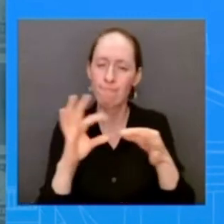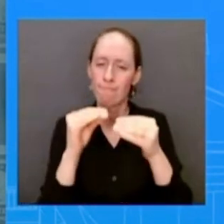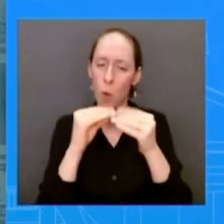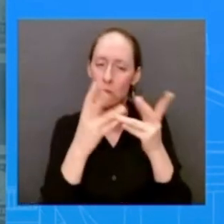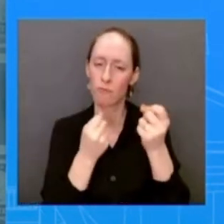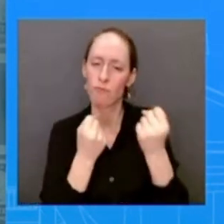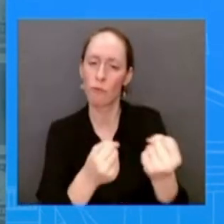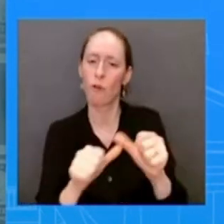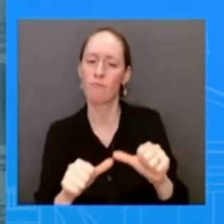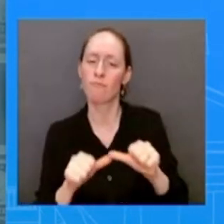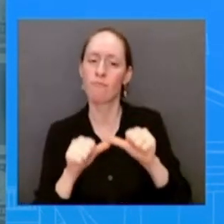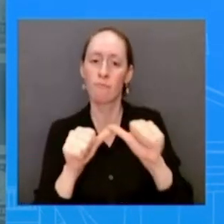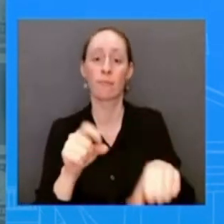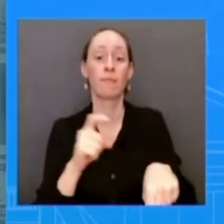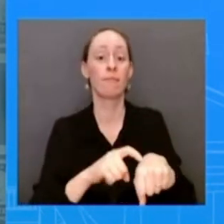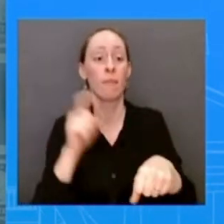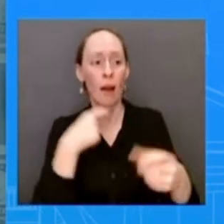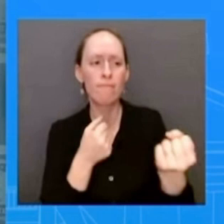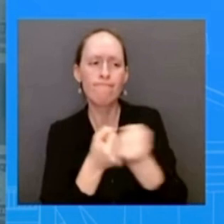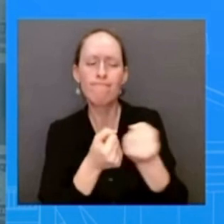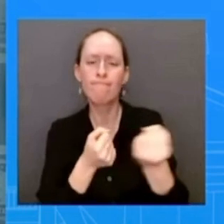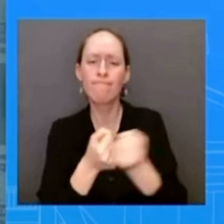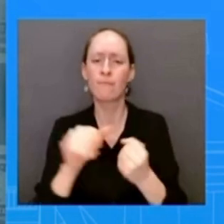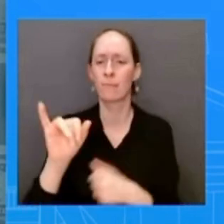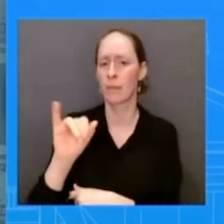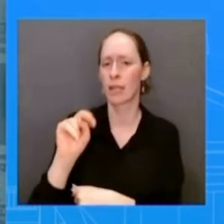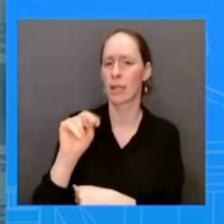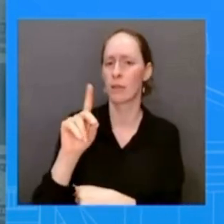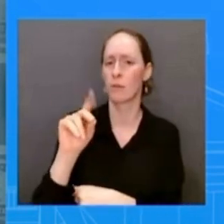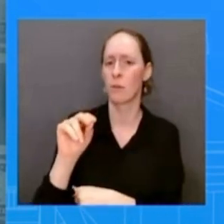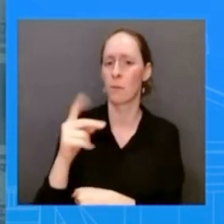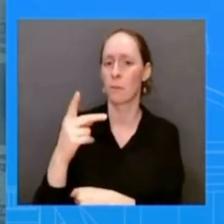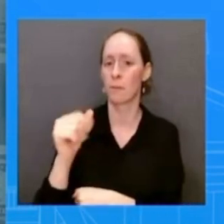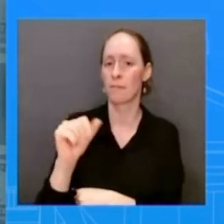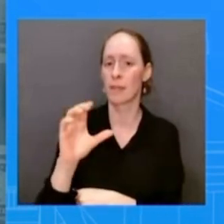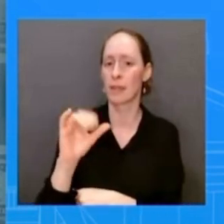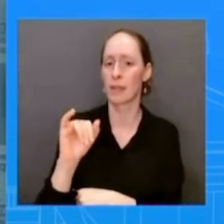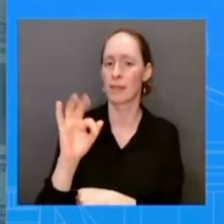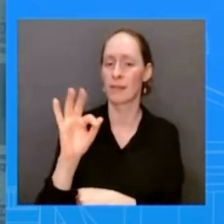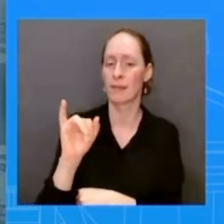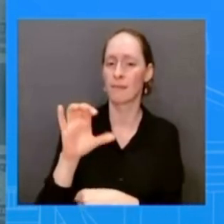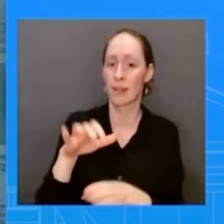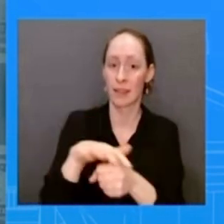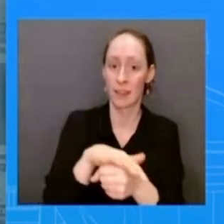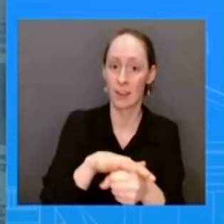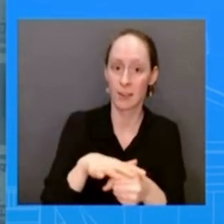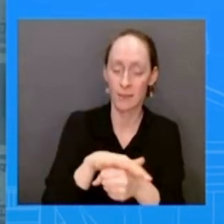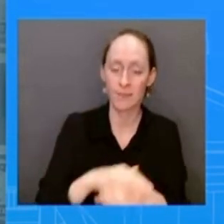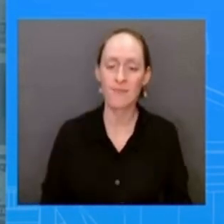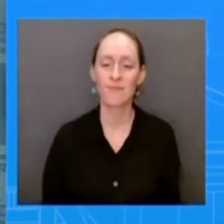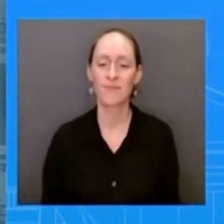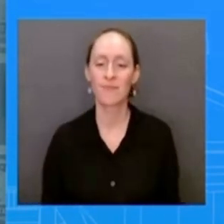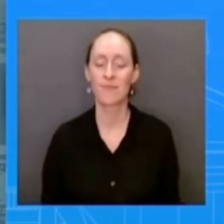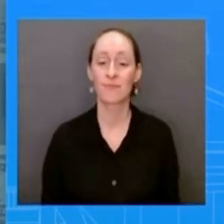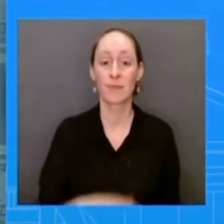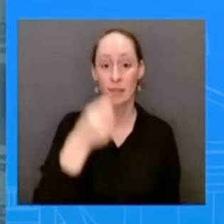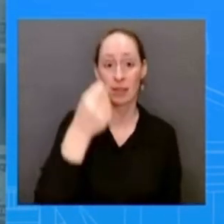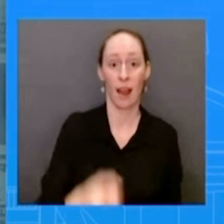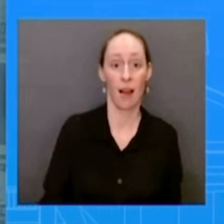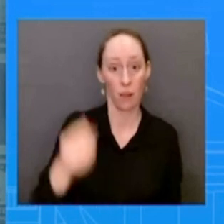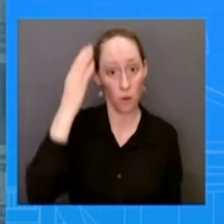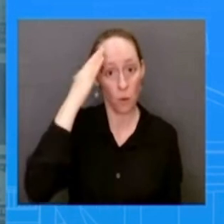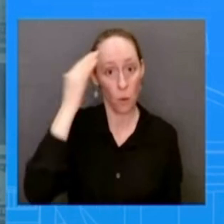invested tens of billions of dollars into the united states these are investments that will bring our country our two countries even closer together